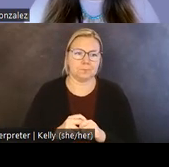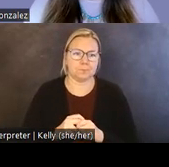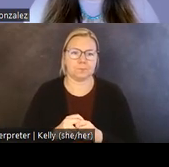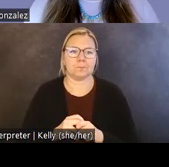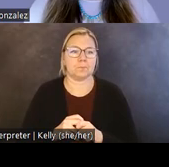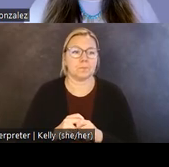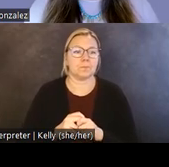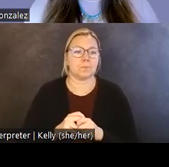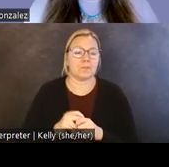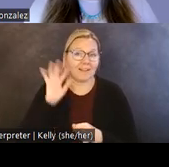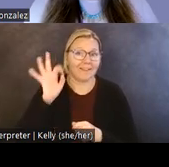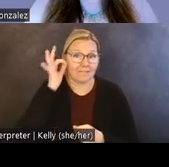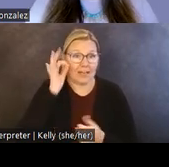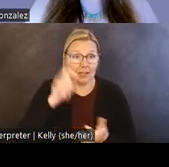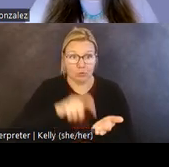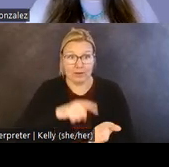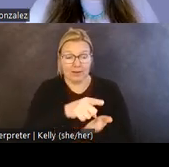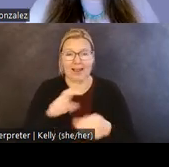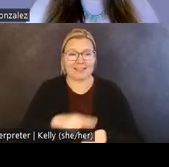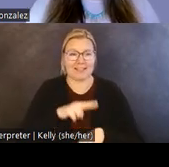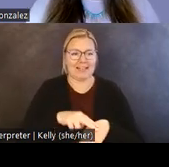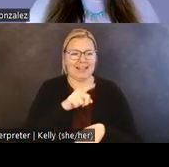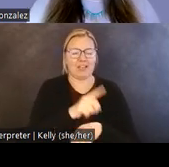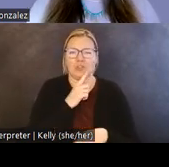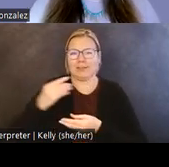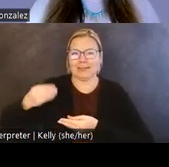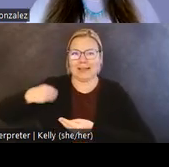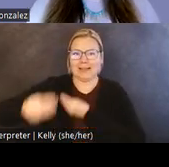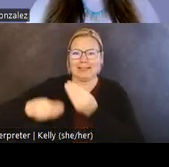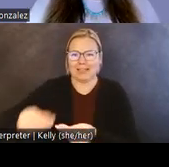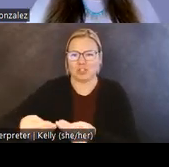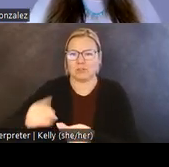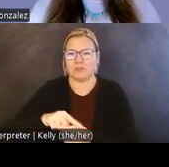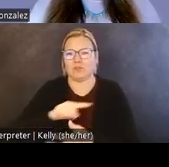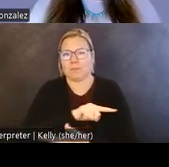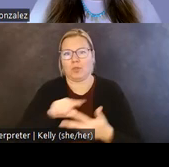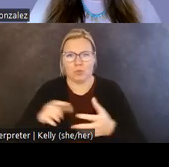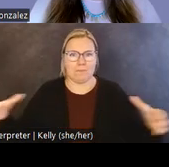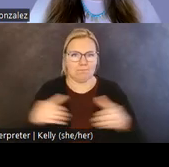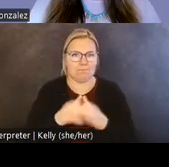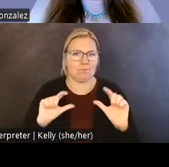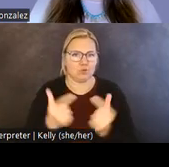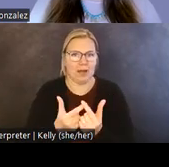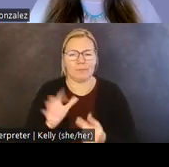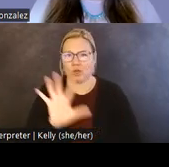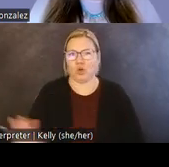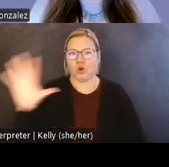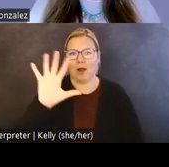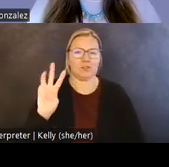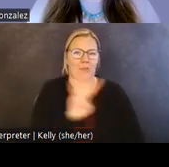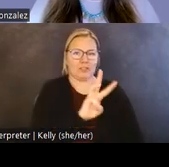The federally recognized nation is comprised of the descendants from over 30 individual bands and tribes from across Western Oregon,